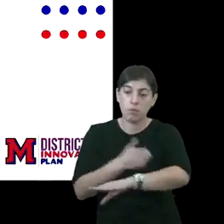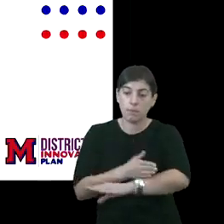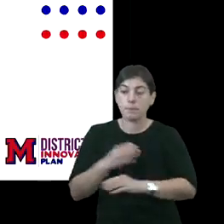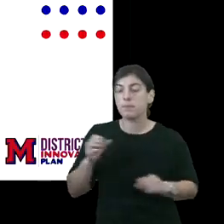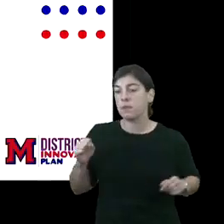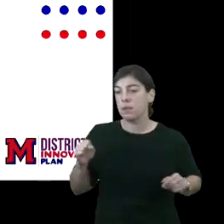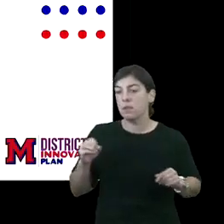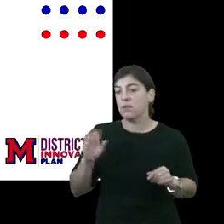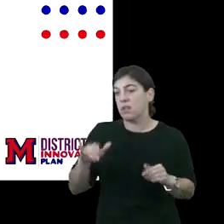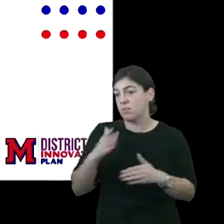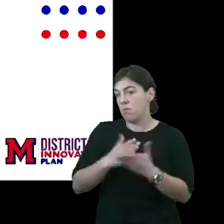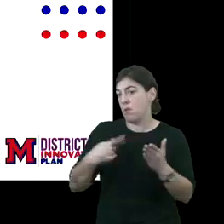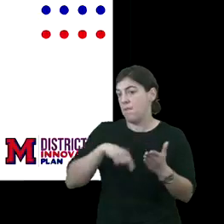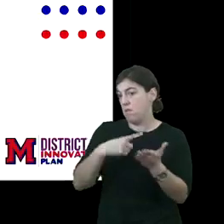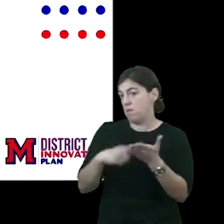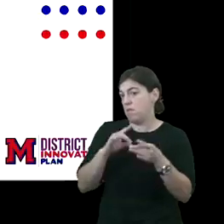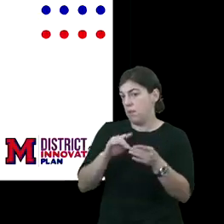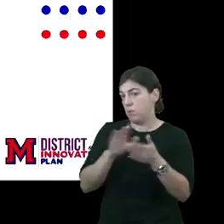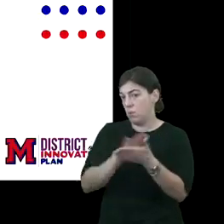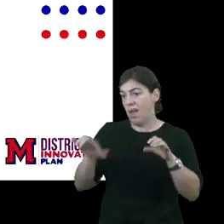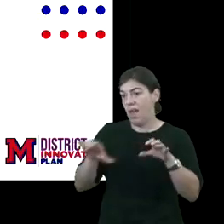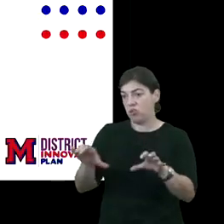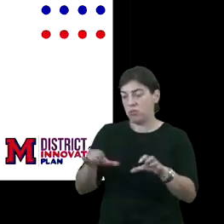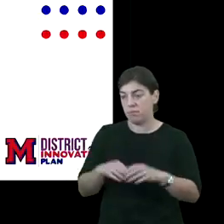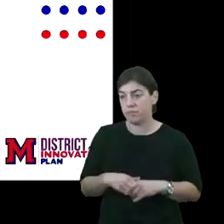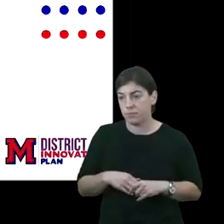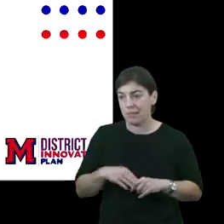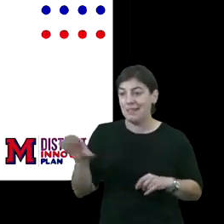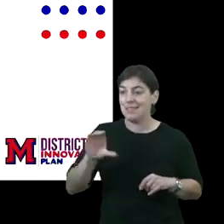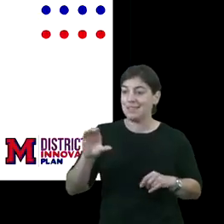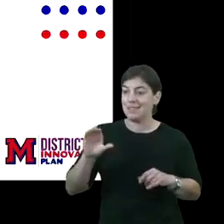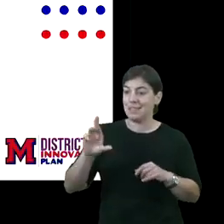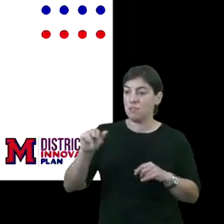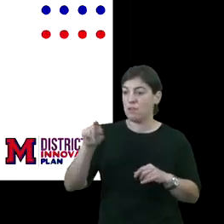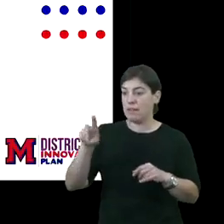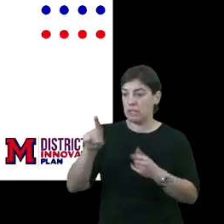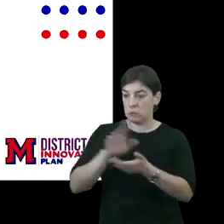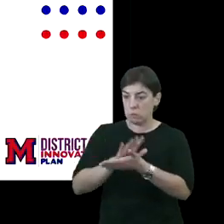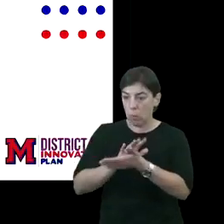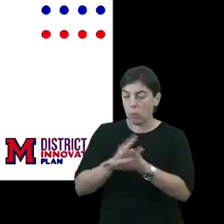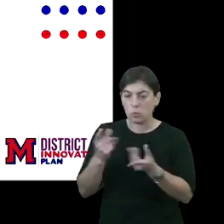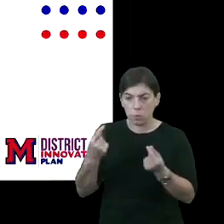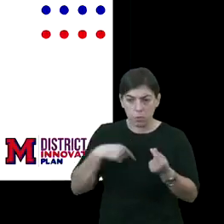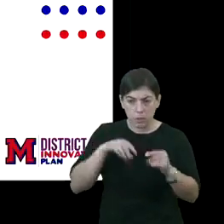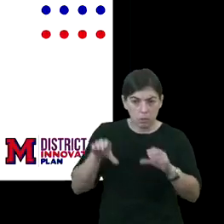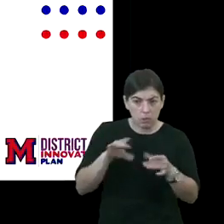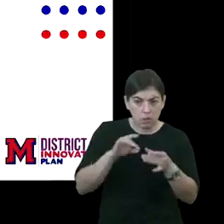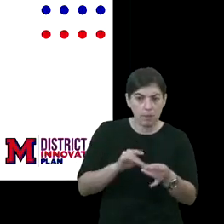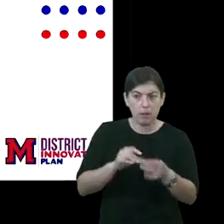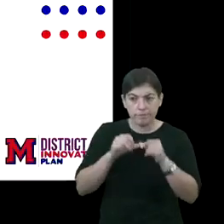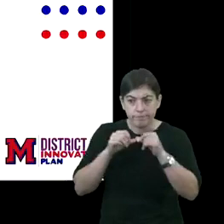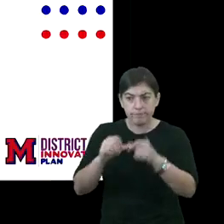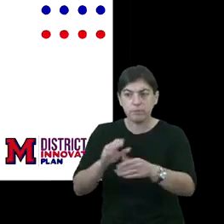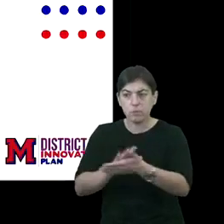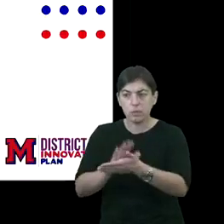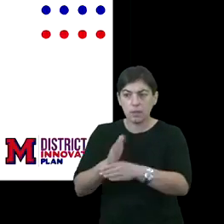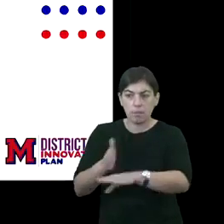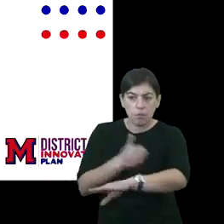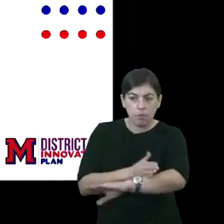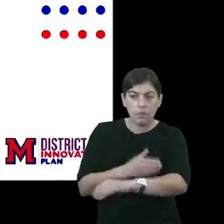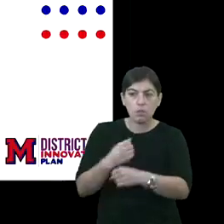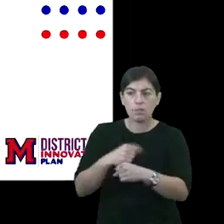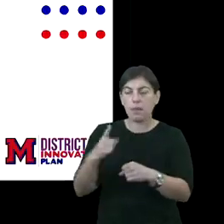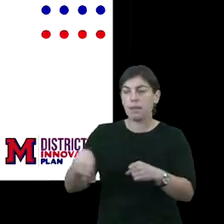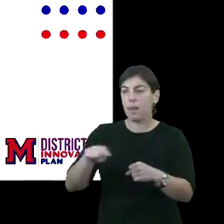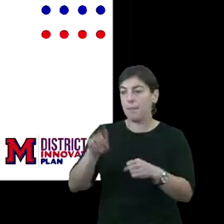so that's a part of the conversation around school action. And so-rated schools. What are we doing around continuous school improvement to make them